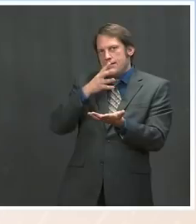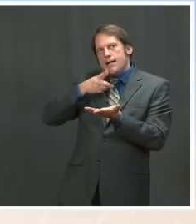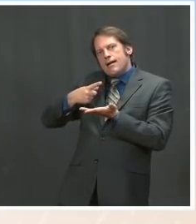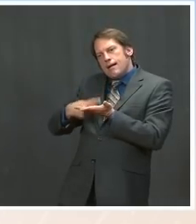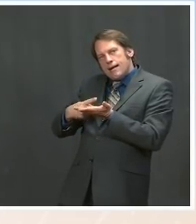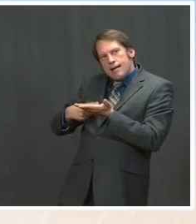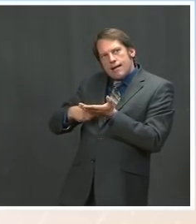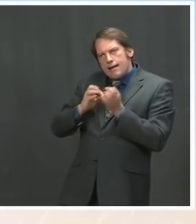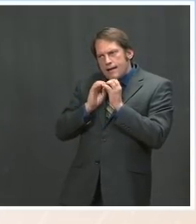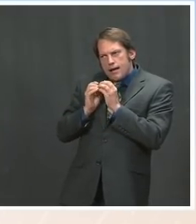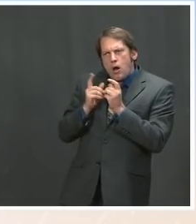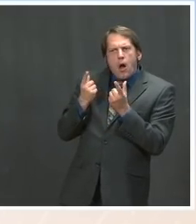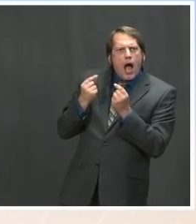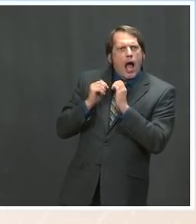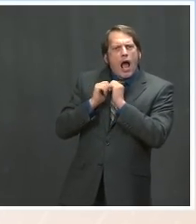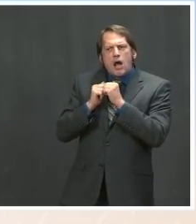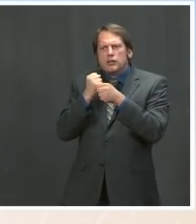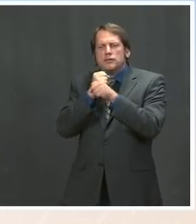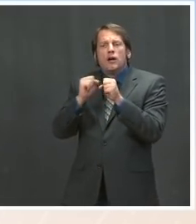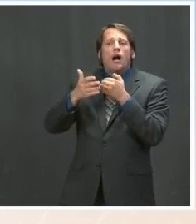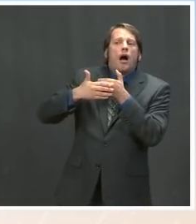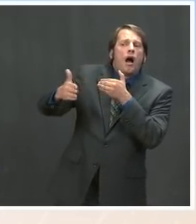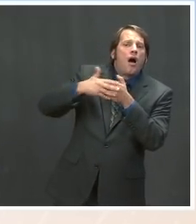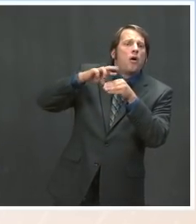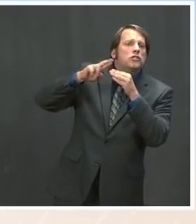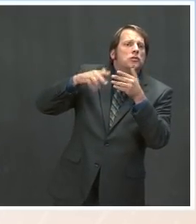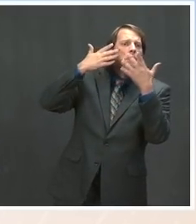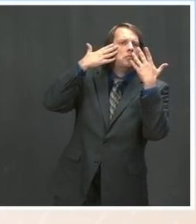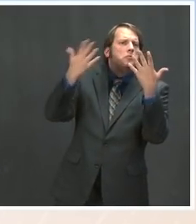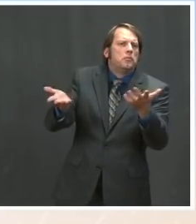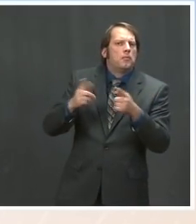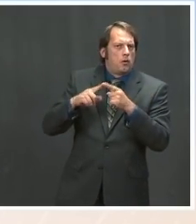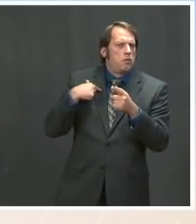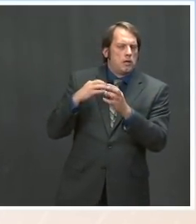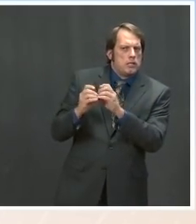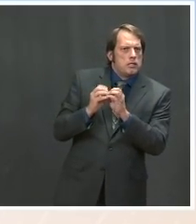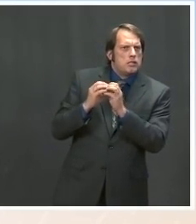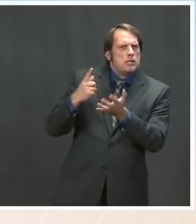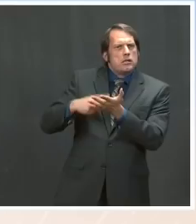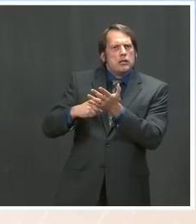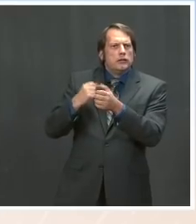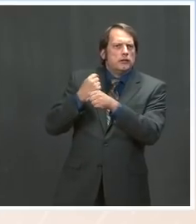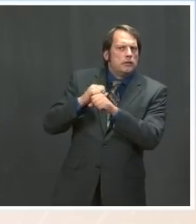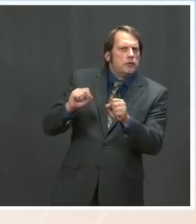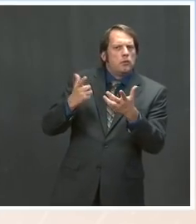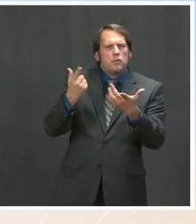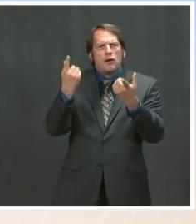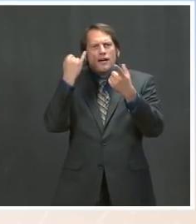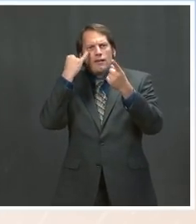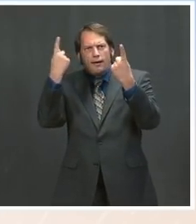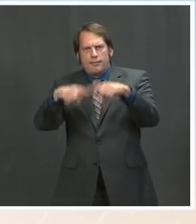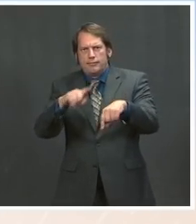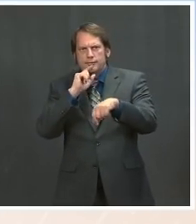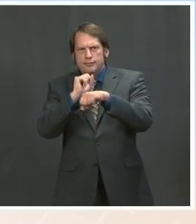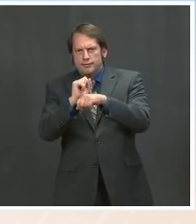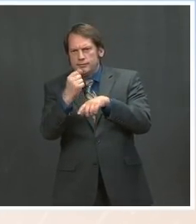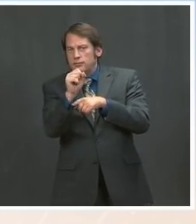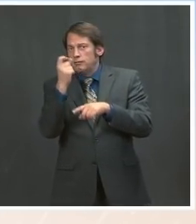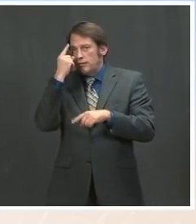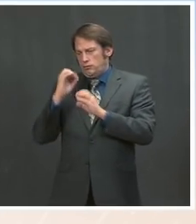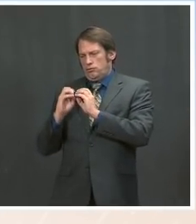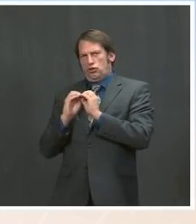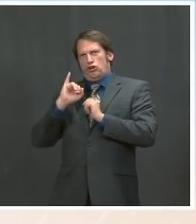is a space for peaceful protest. But, of course, we'll let the verdict, the jury deliberate, and we'll wait for the verdict to